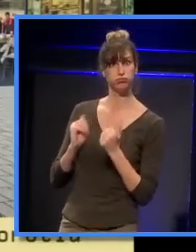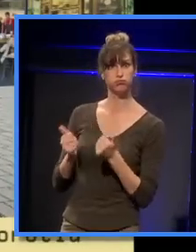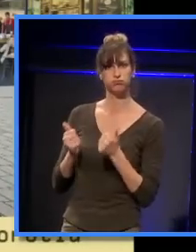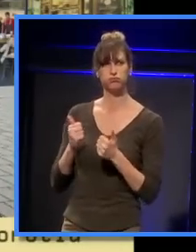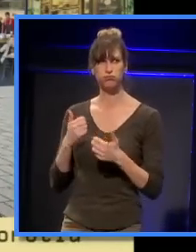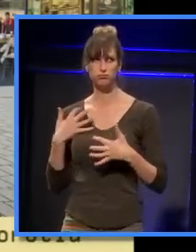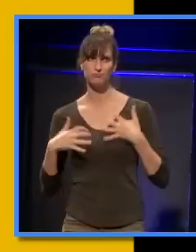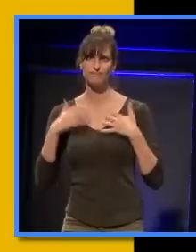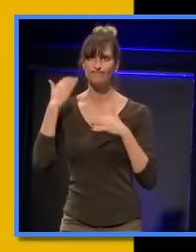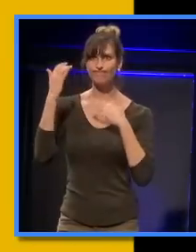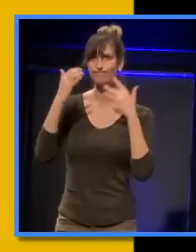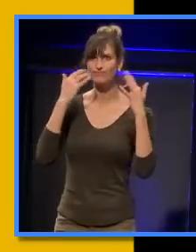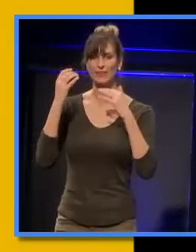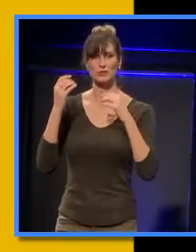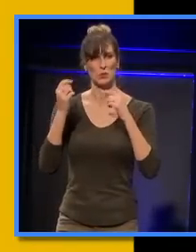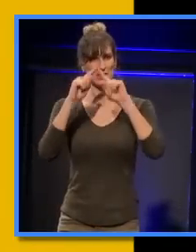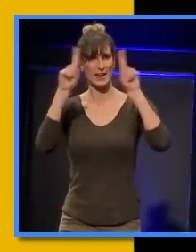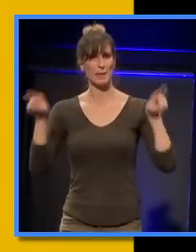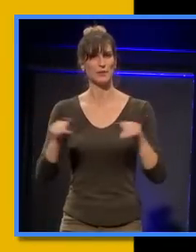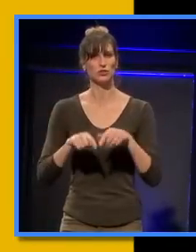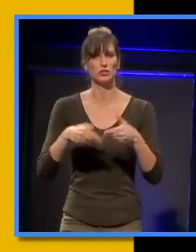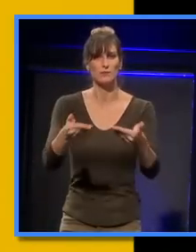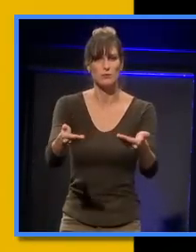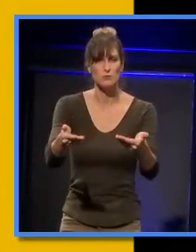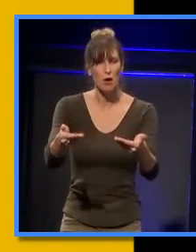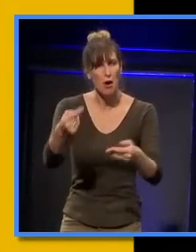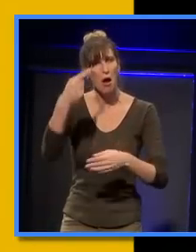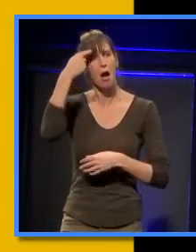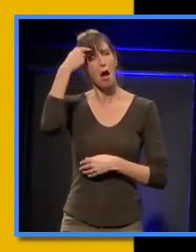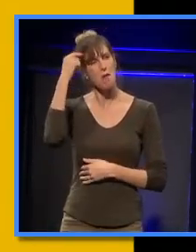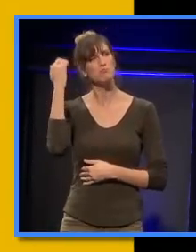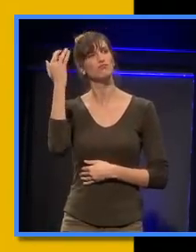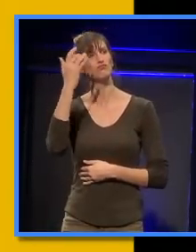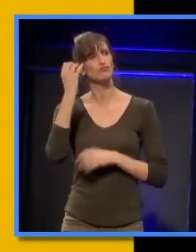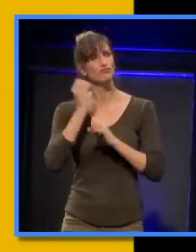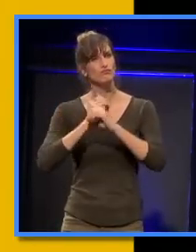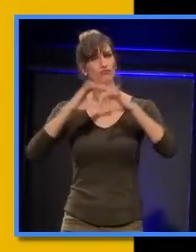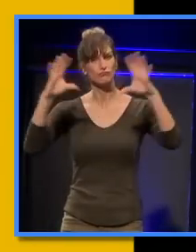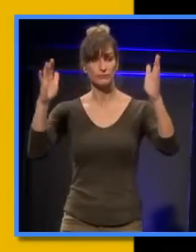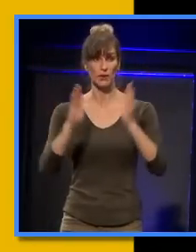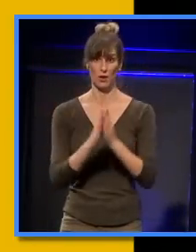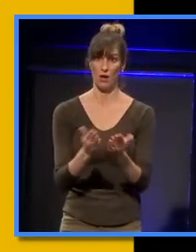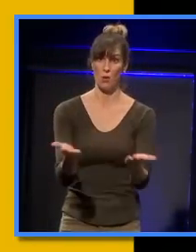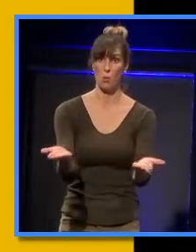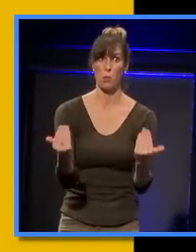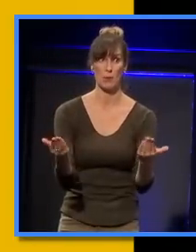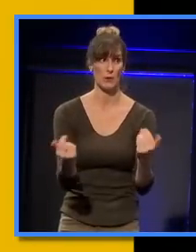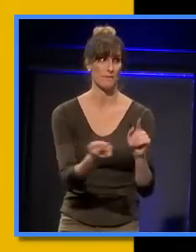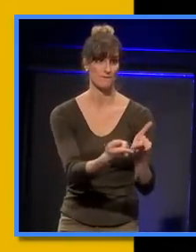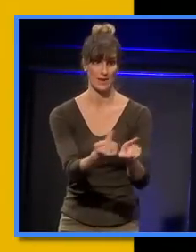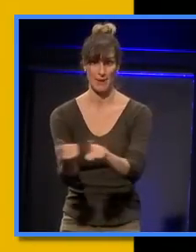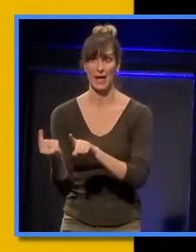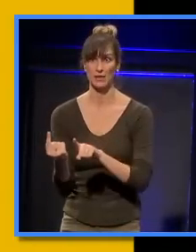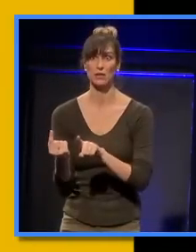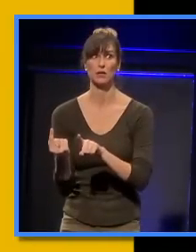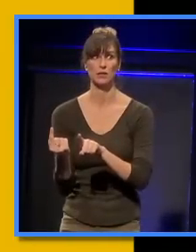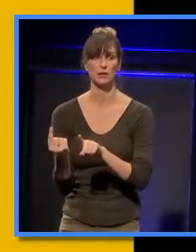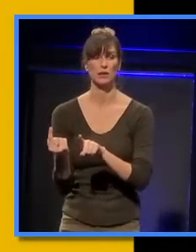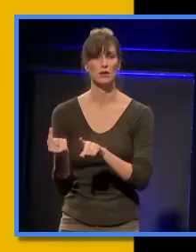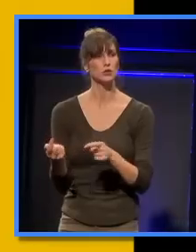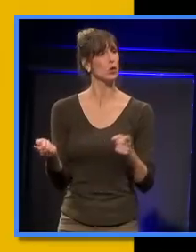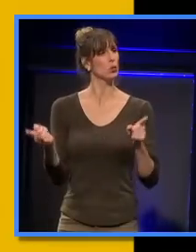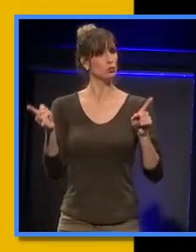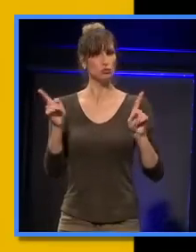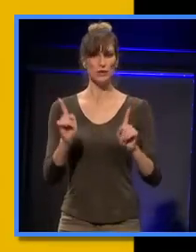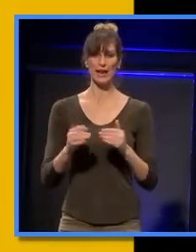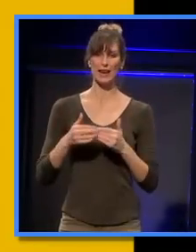thinking and to pique your interest and your imagination. We'd love to hear from you. When you step out today,